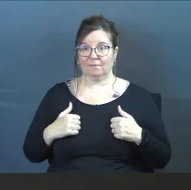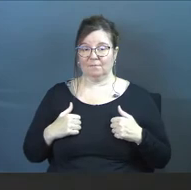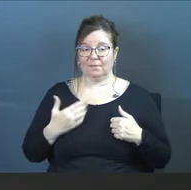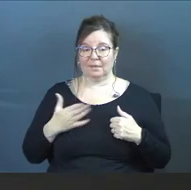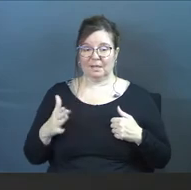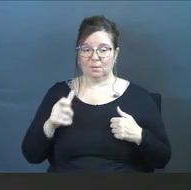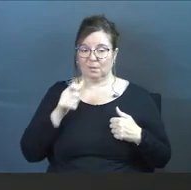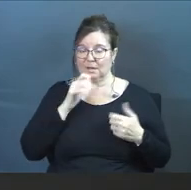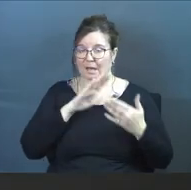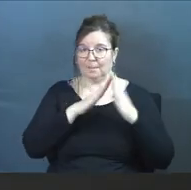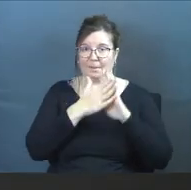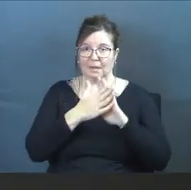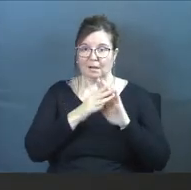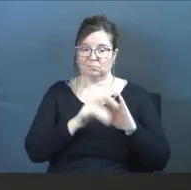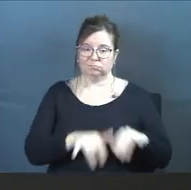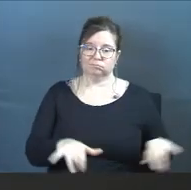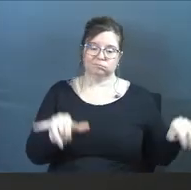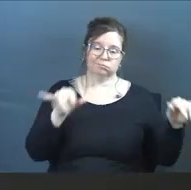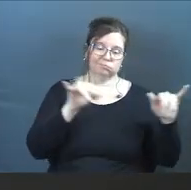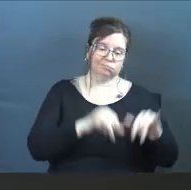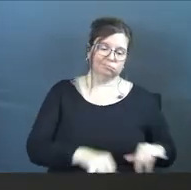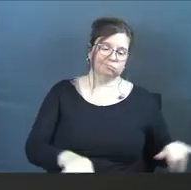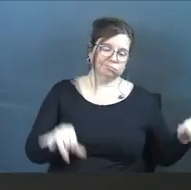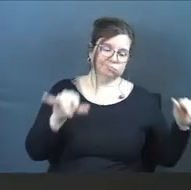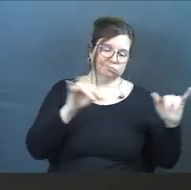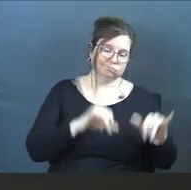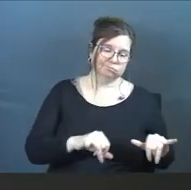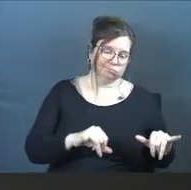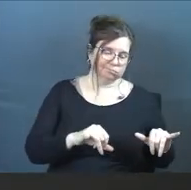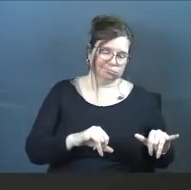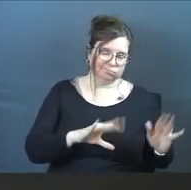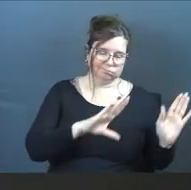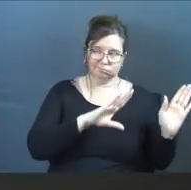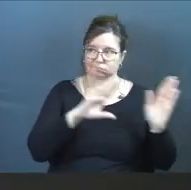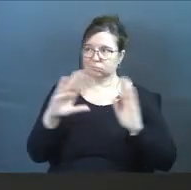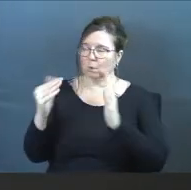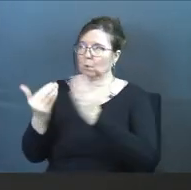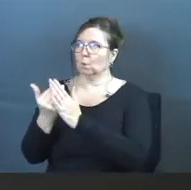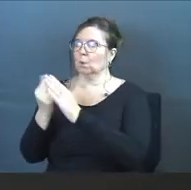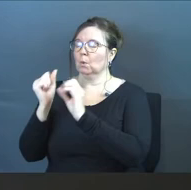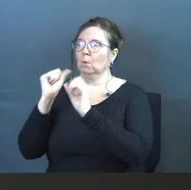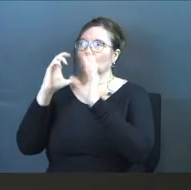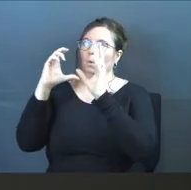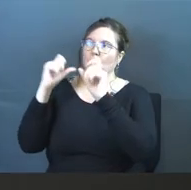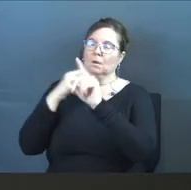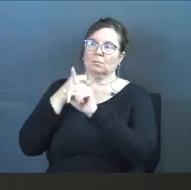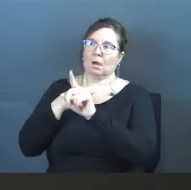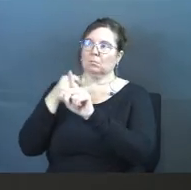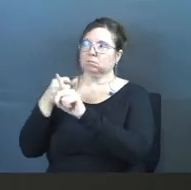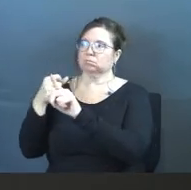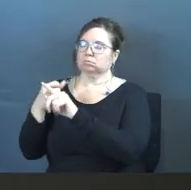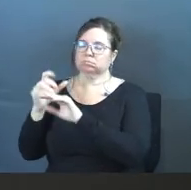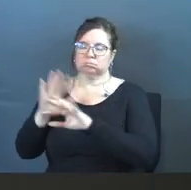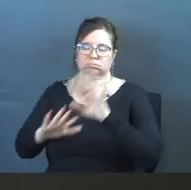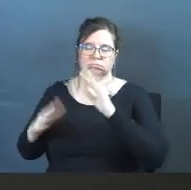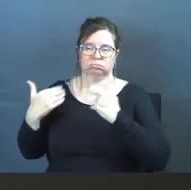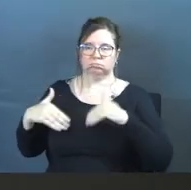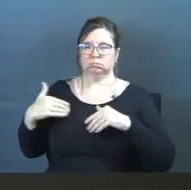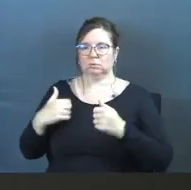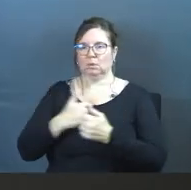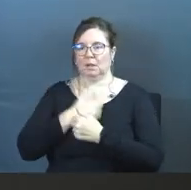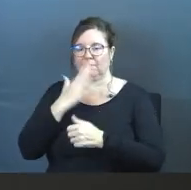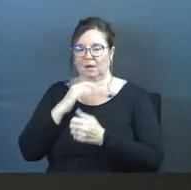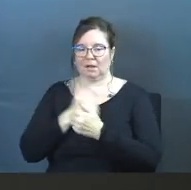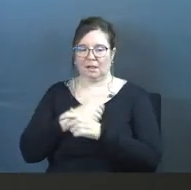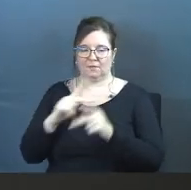Things will not become so much more mundane, but you will look at every opportunity as an impactful opportunity to love